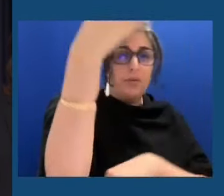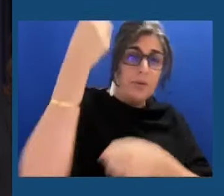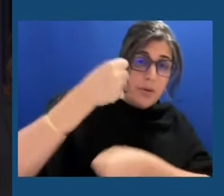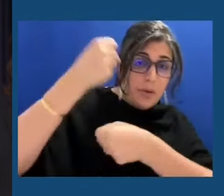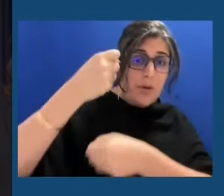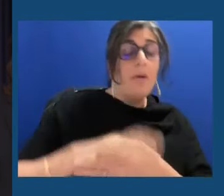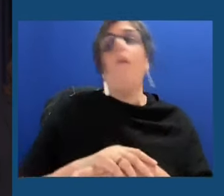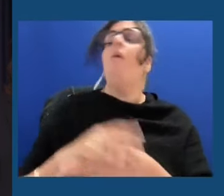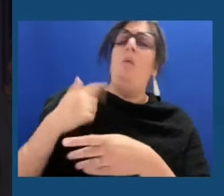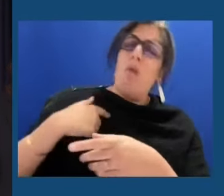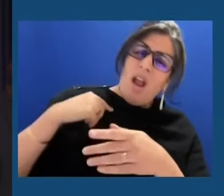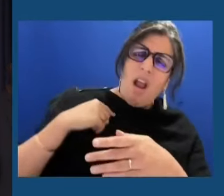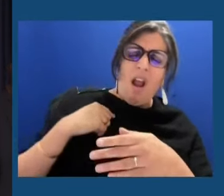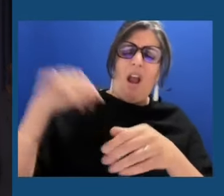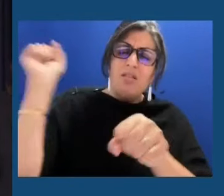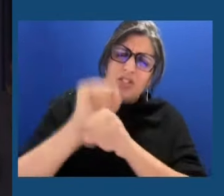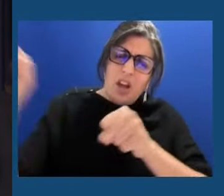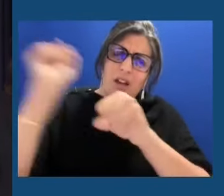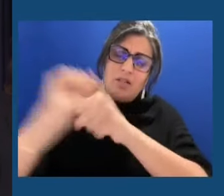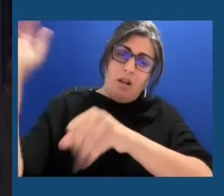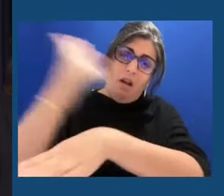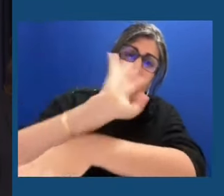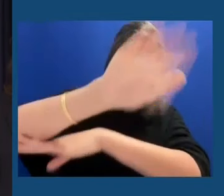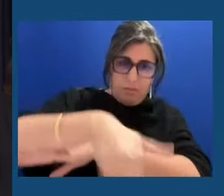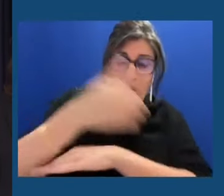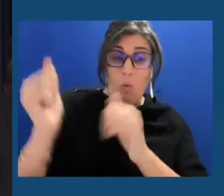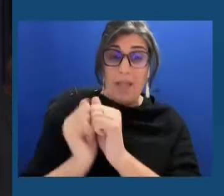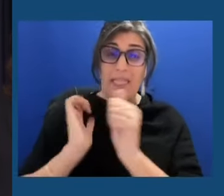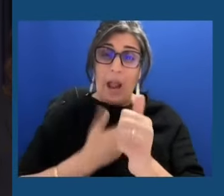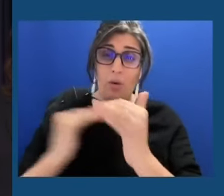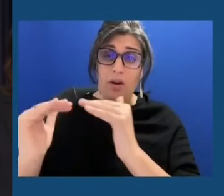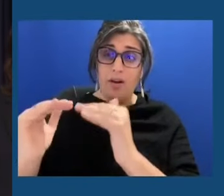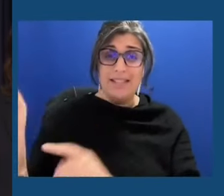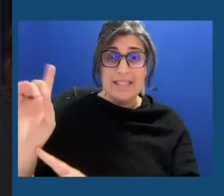these basic rights with our democratic colleagues across this nation.